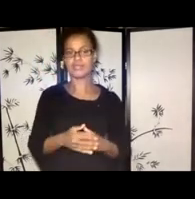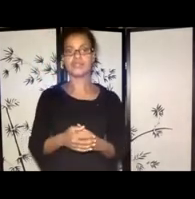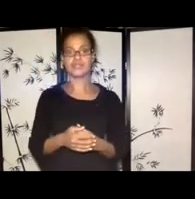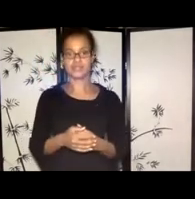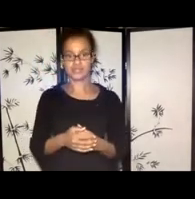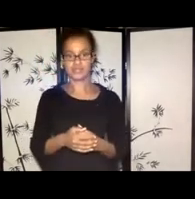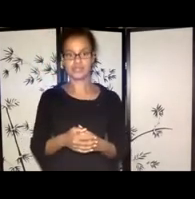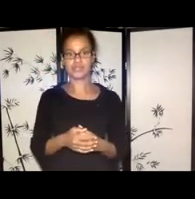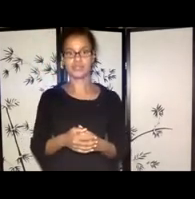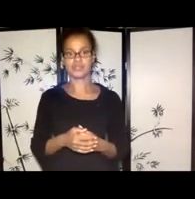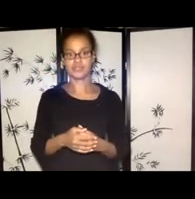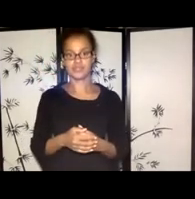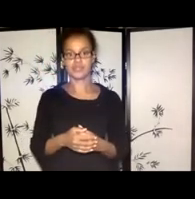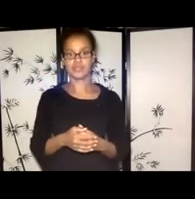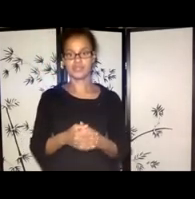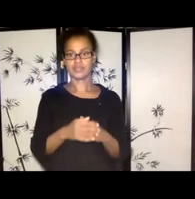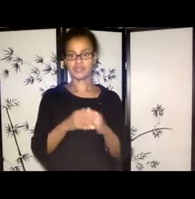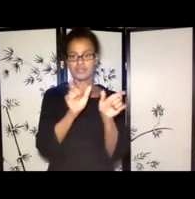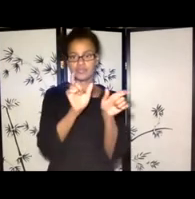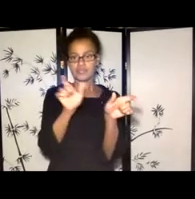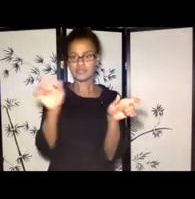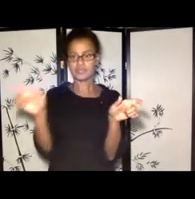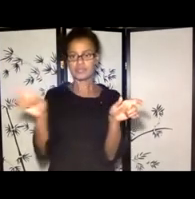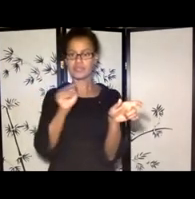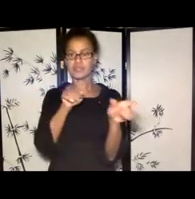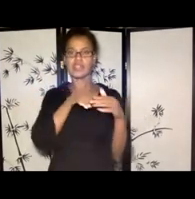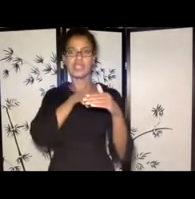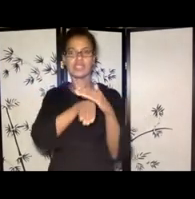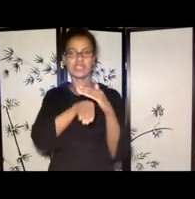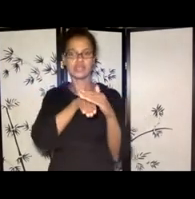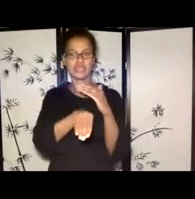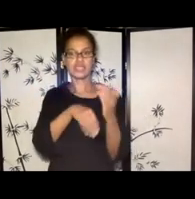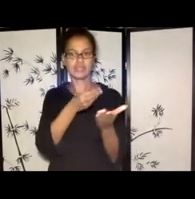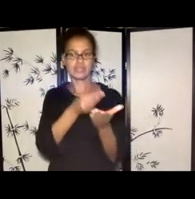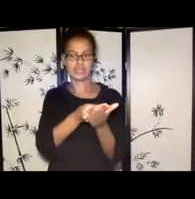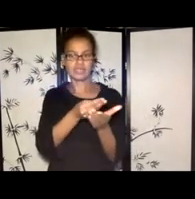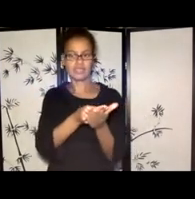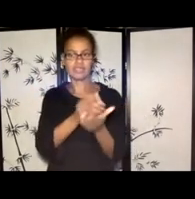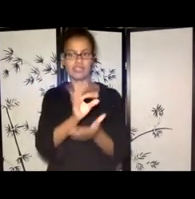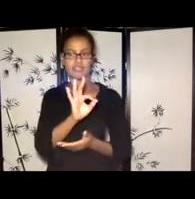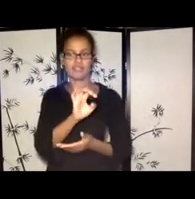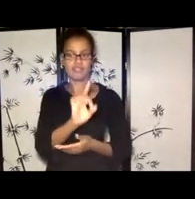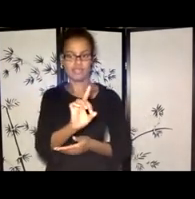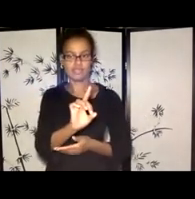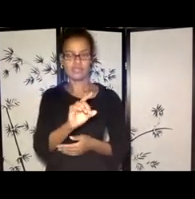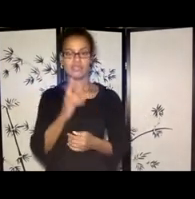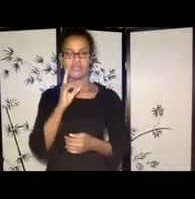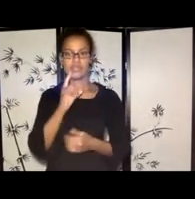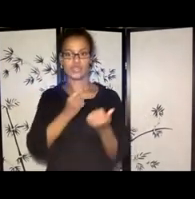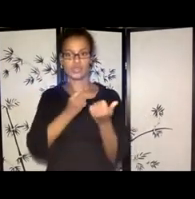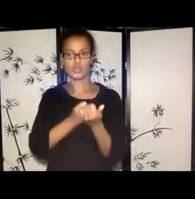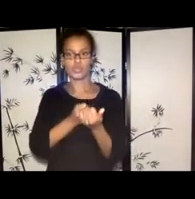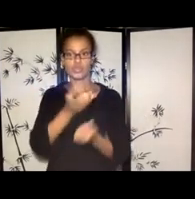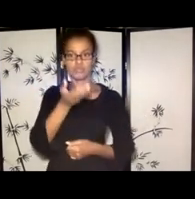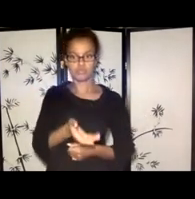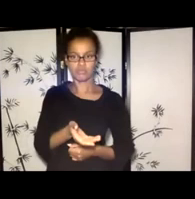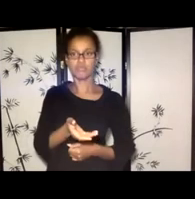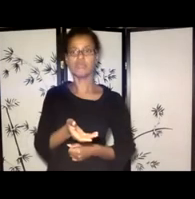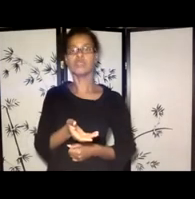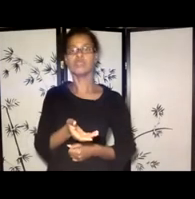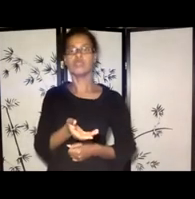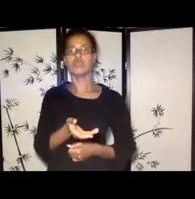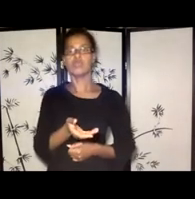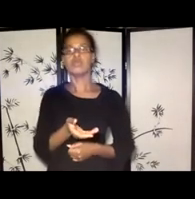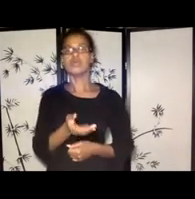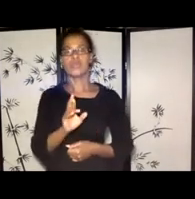the accessibility fund. So this is to support you, yourself, or folks in your collective,